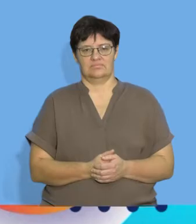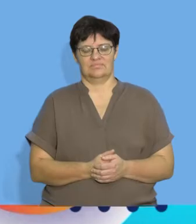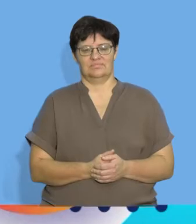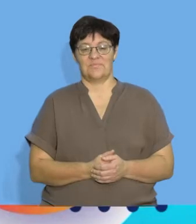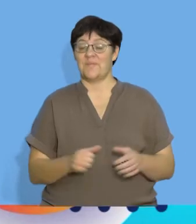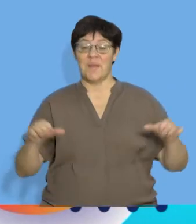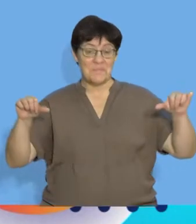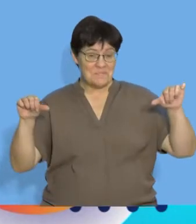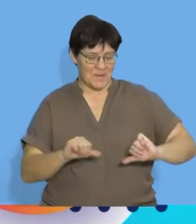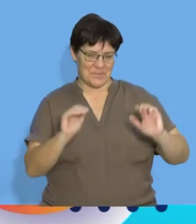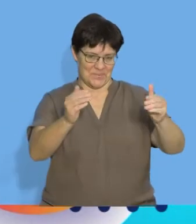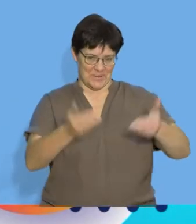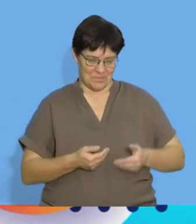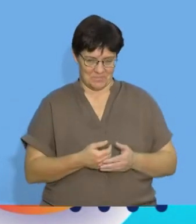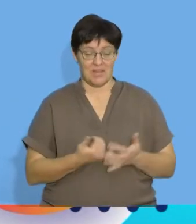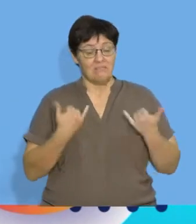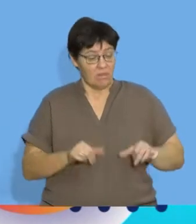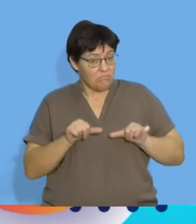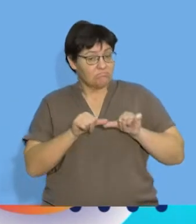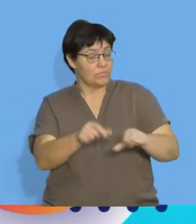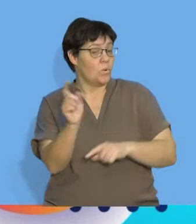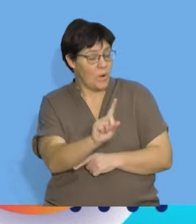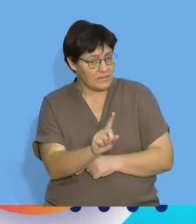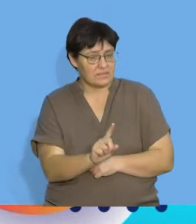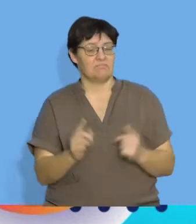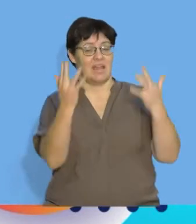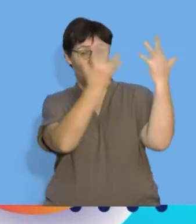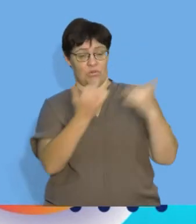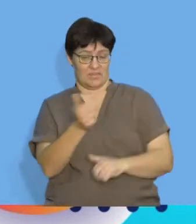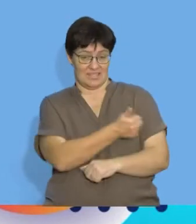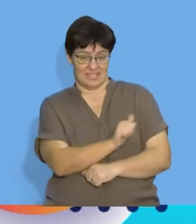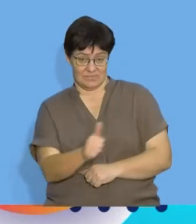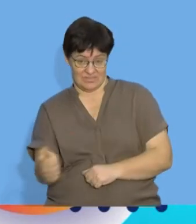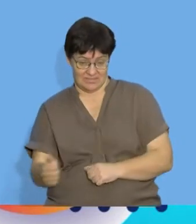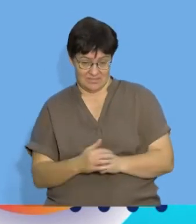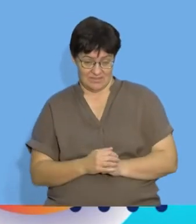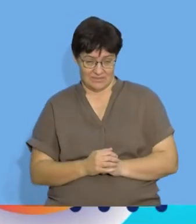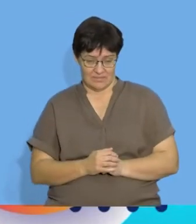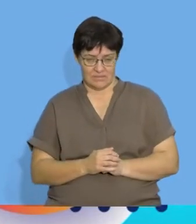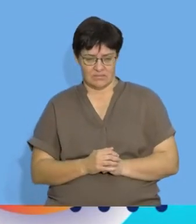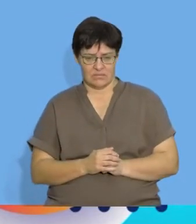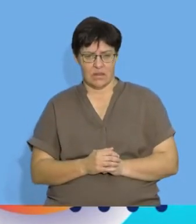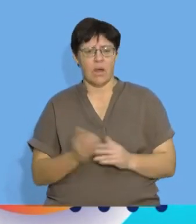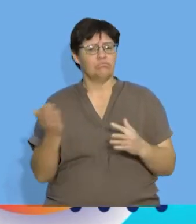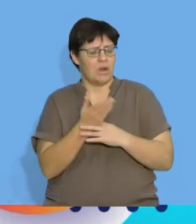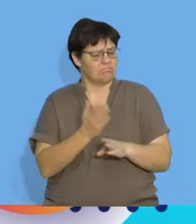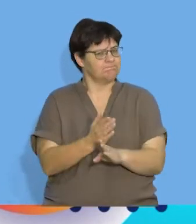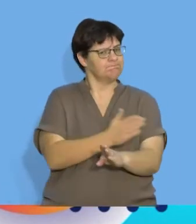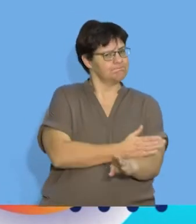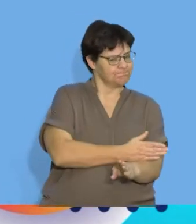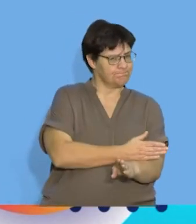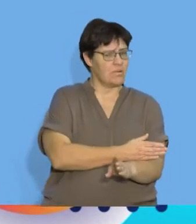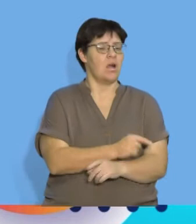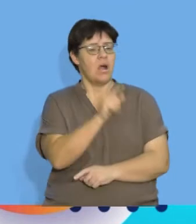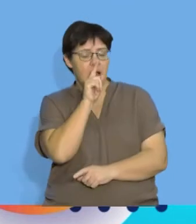Welcome back, everyone. We're going to be continuing our lesson on arithmetic sequences. Before the break, I had just derived the